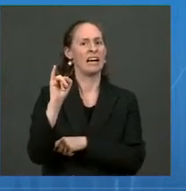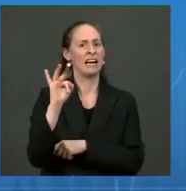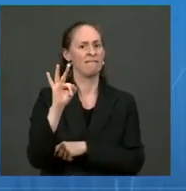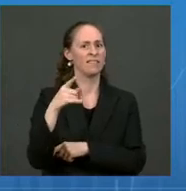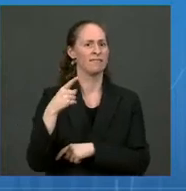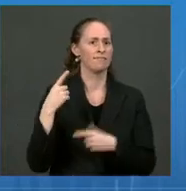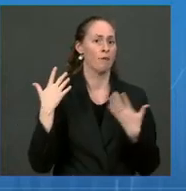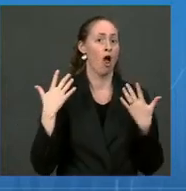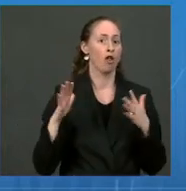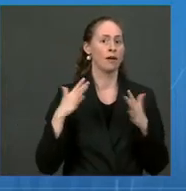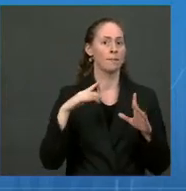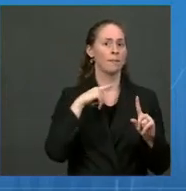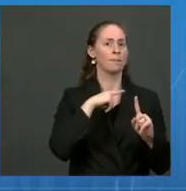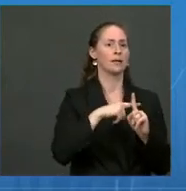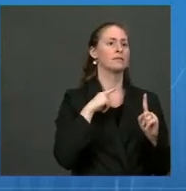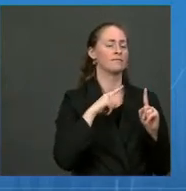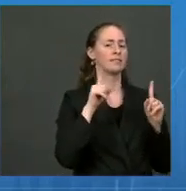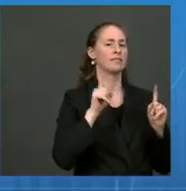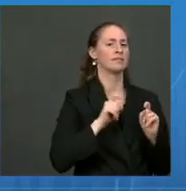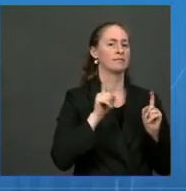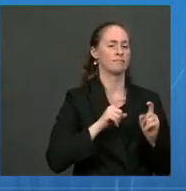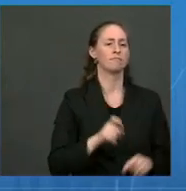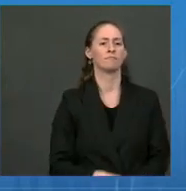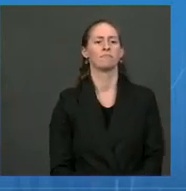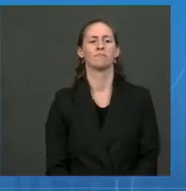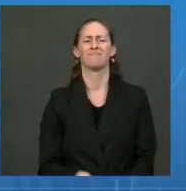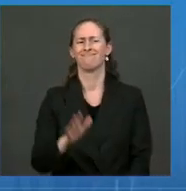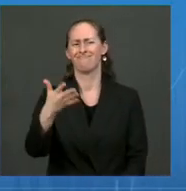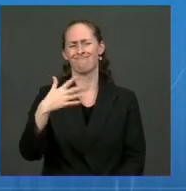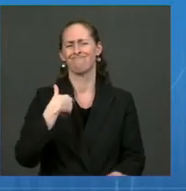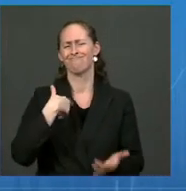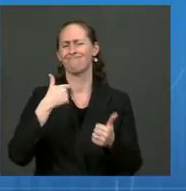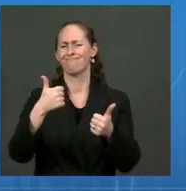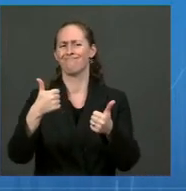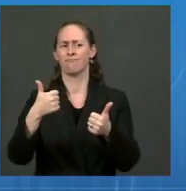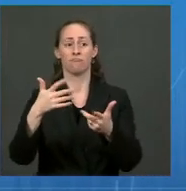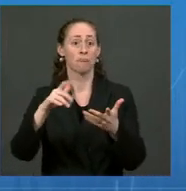proven to be quite sensitive. Dr. Fauci or Dr. Walensky, anything to add?